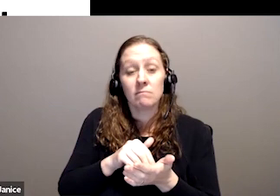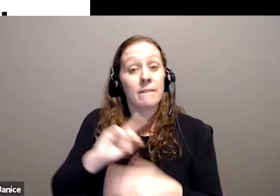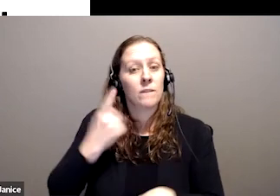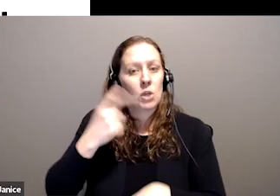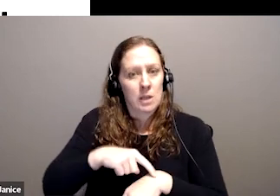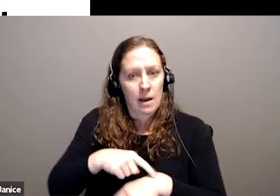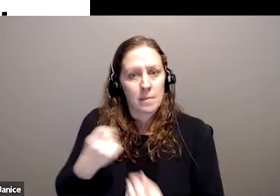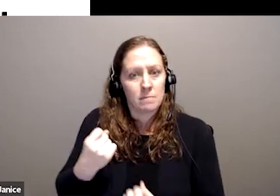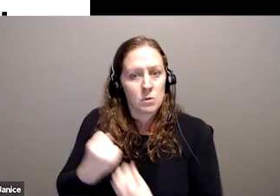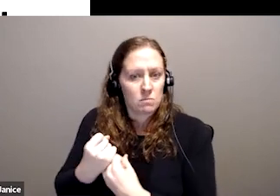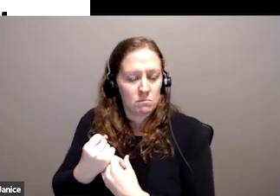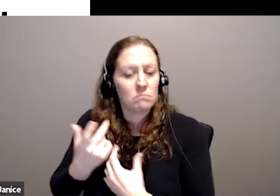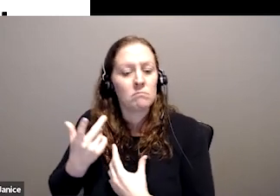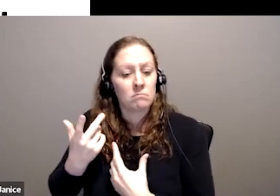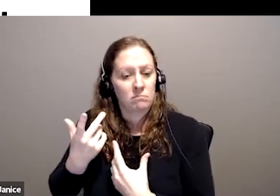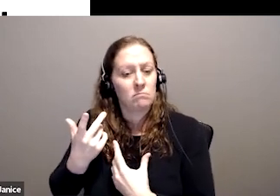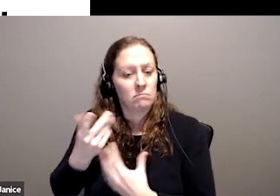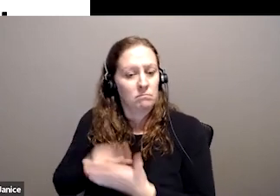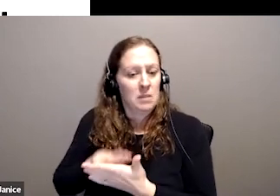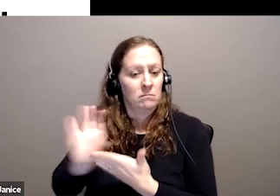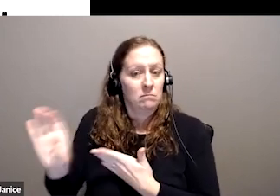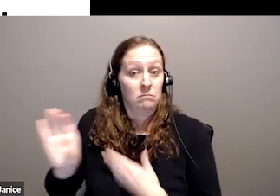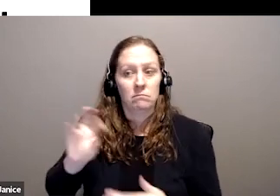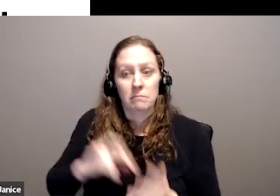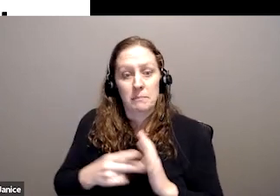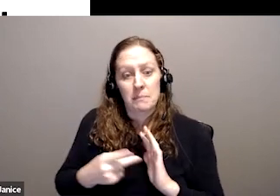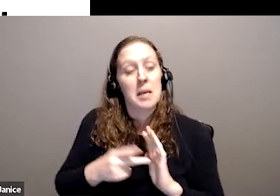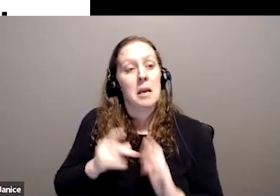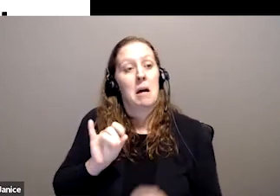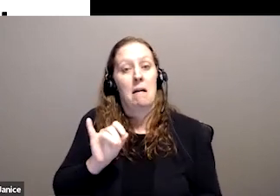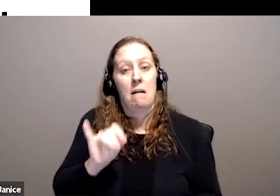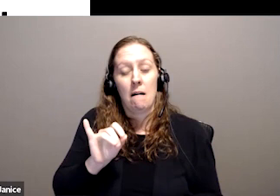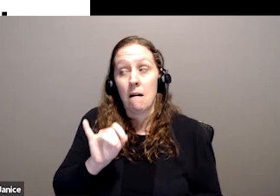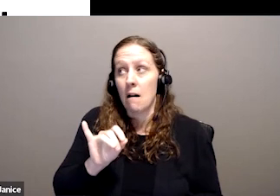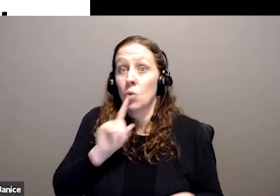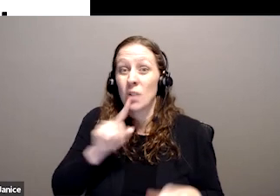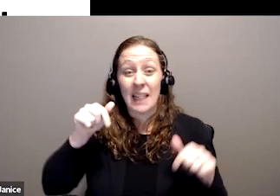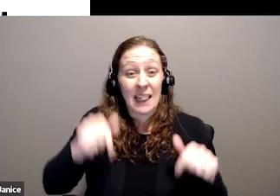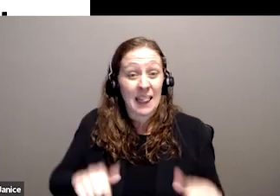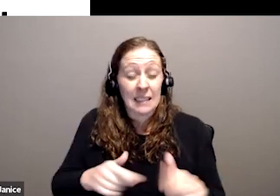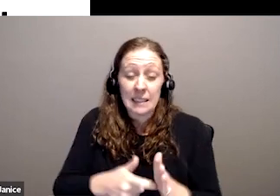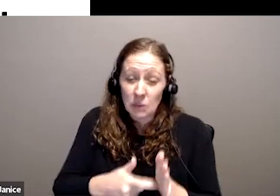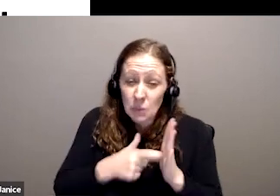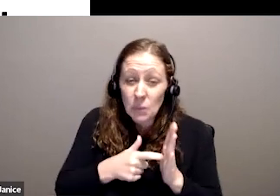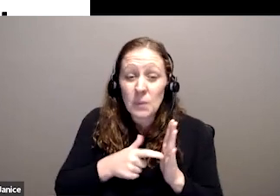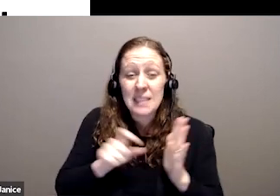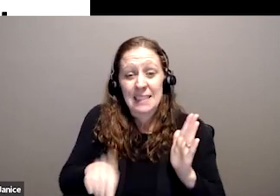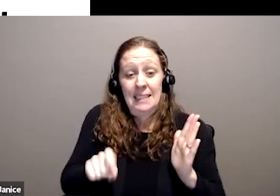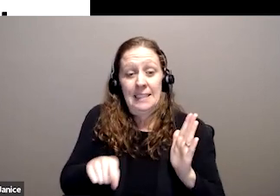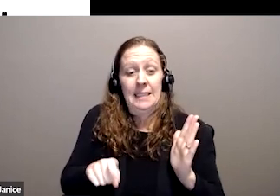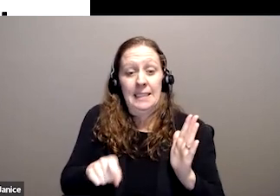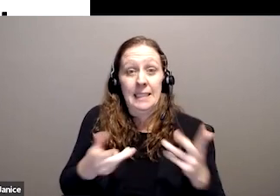the first time. So it gives you some indication of how needed this scheme was in Australia, how hidden